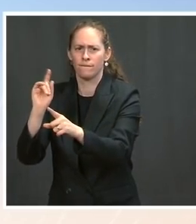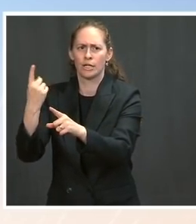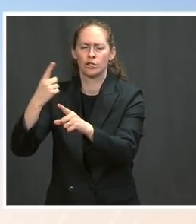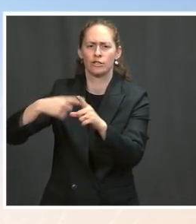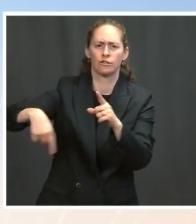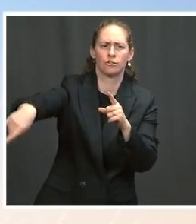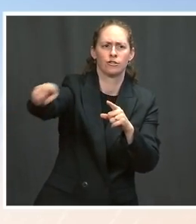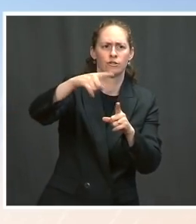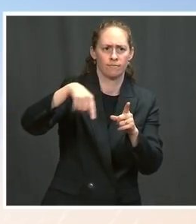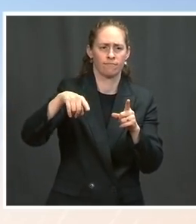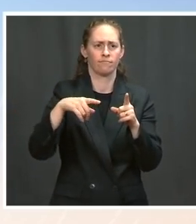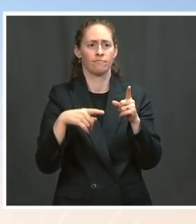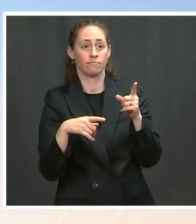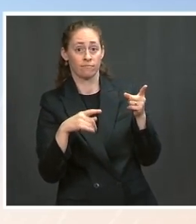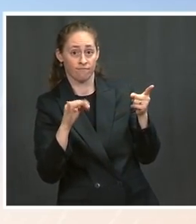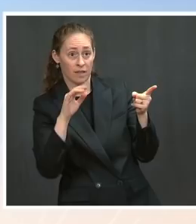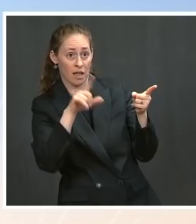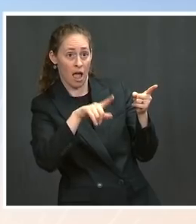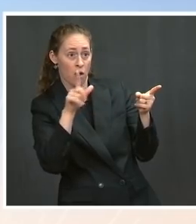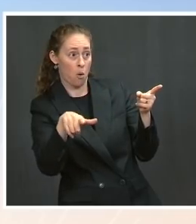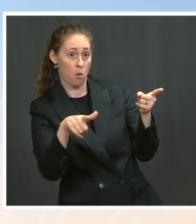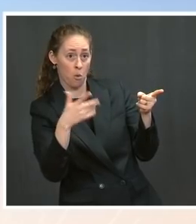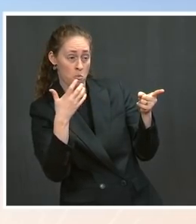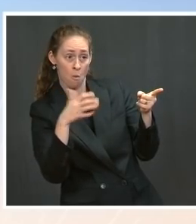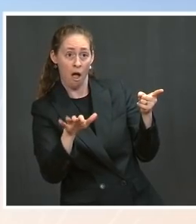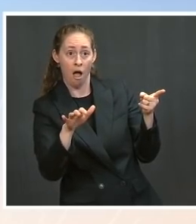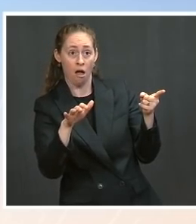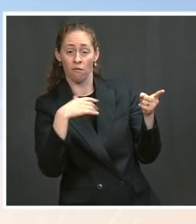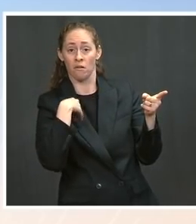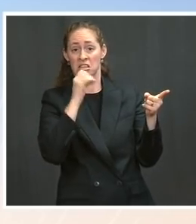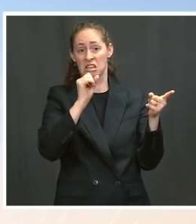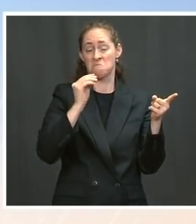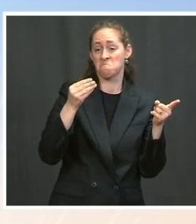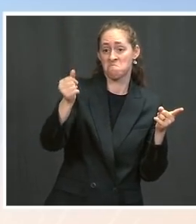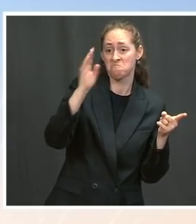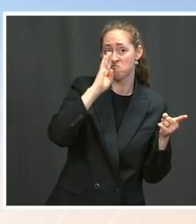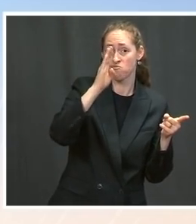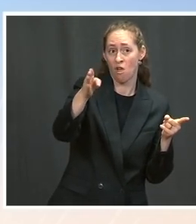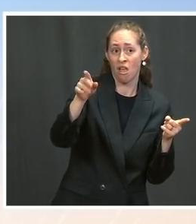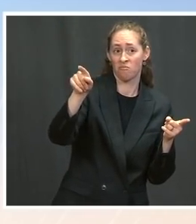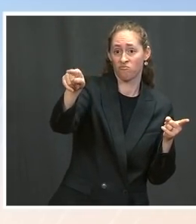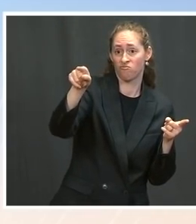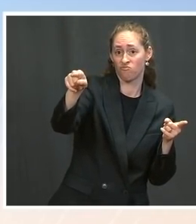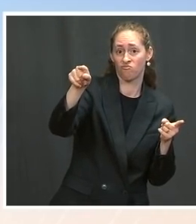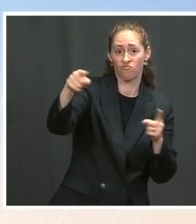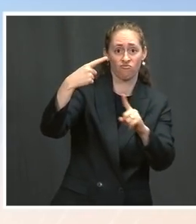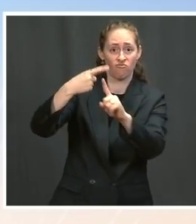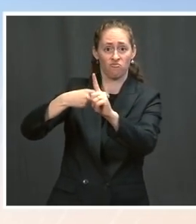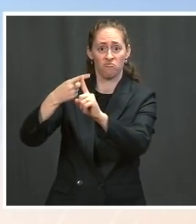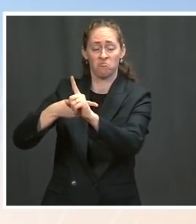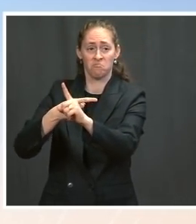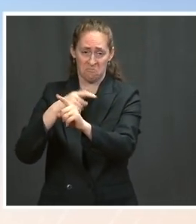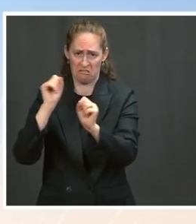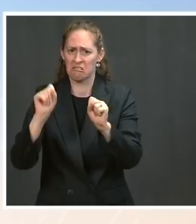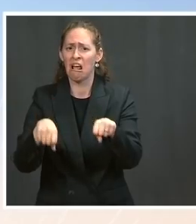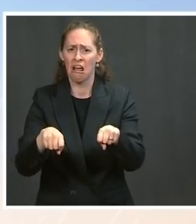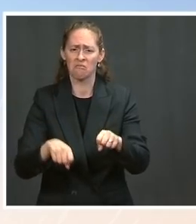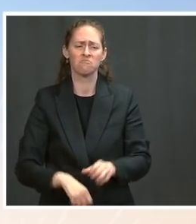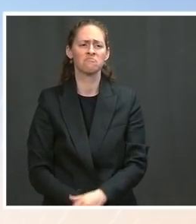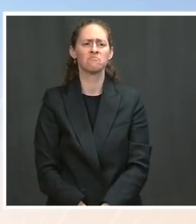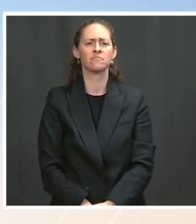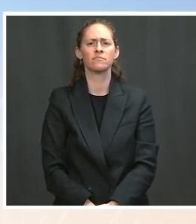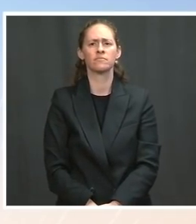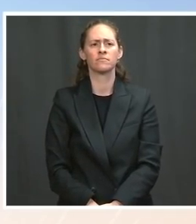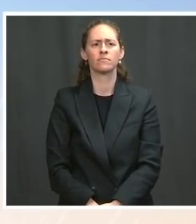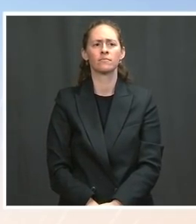participate. The new guidance also cuts down wait time before renters can access assistance and makes clear that funds can be used for